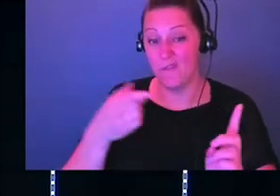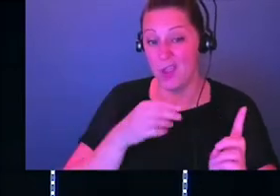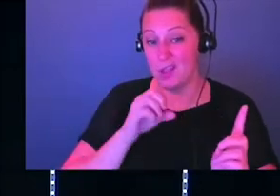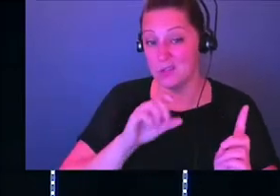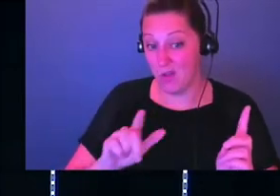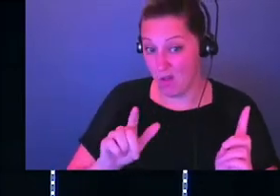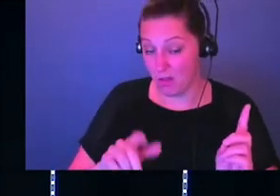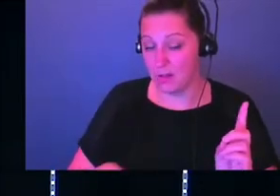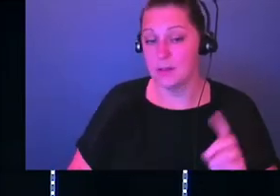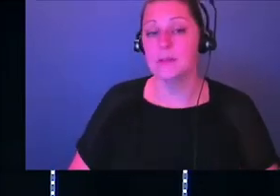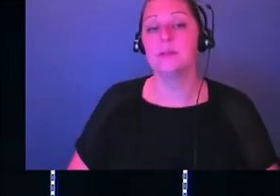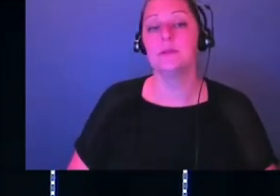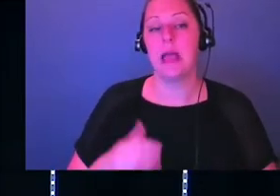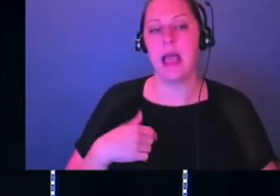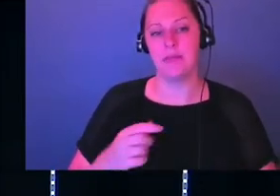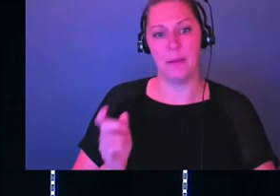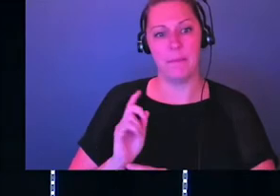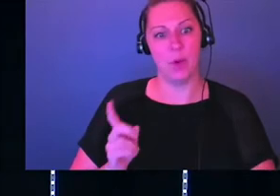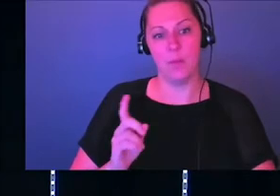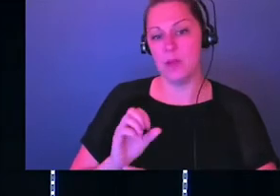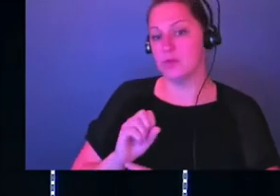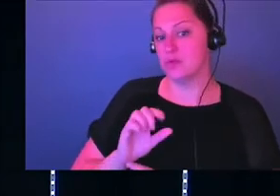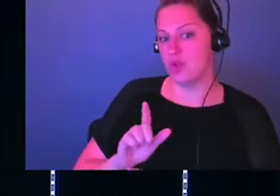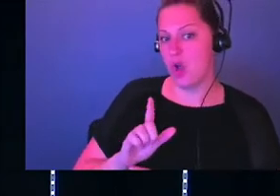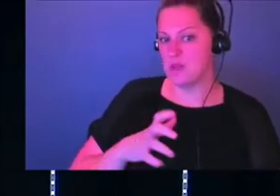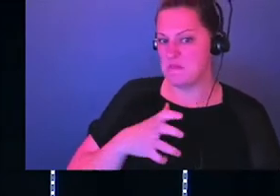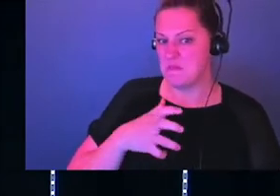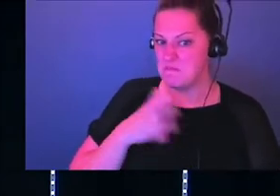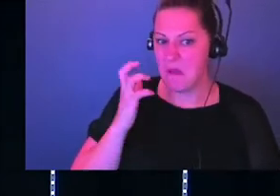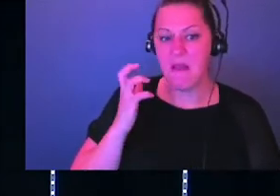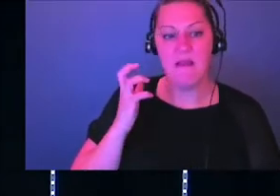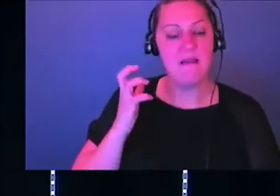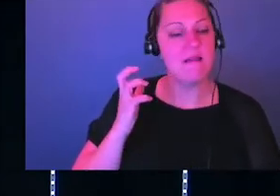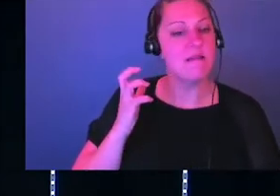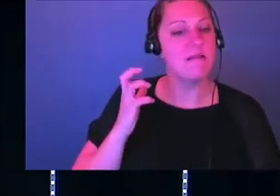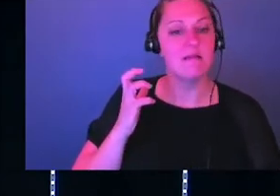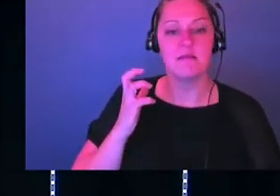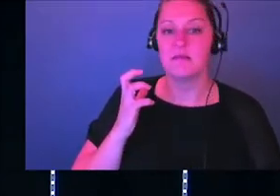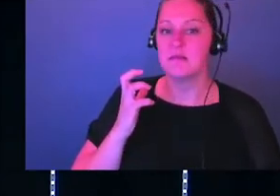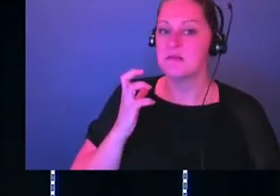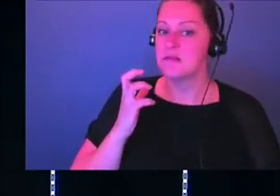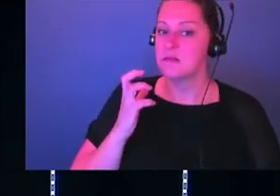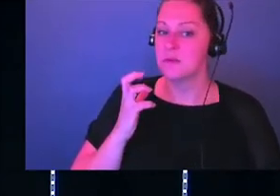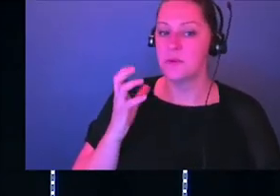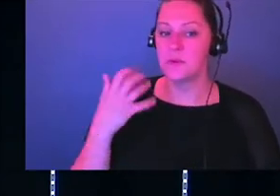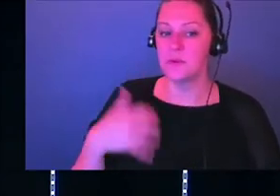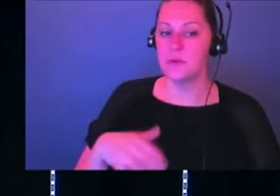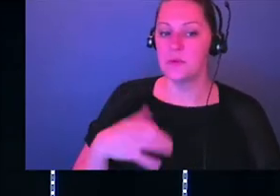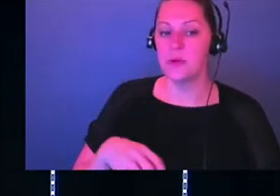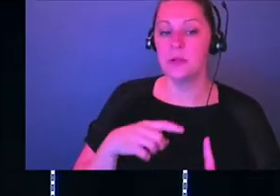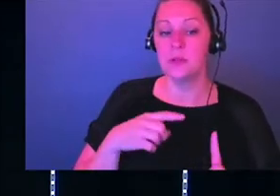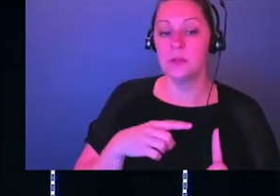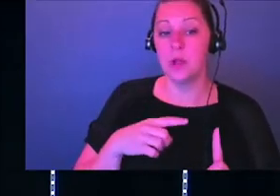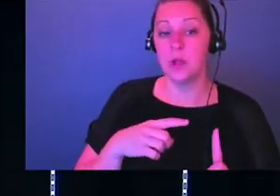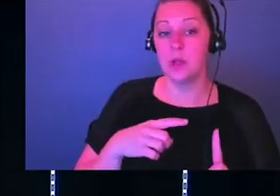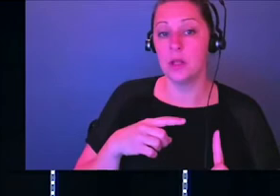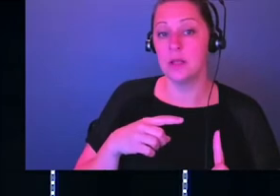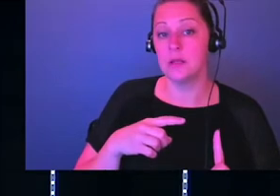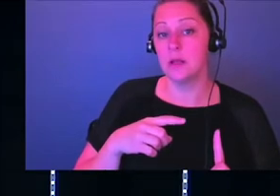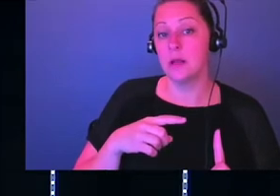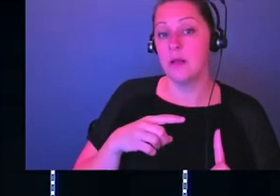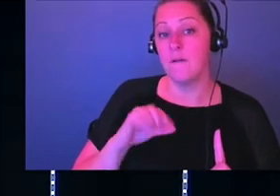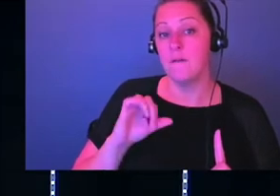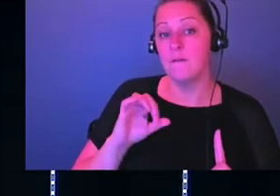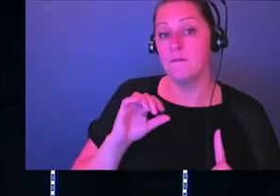we have one of these moments where Saul gets real mad, okay? Where his, it just, things kind of flare up. And here's what the scripture says about it. So 1 Samuel 16 verse